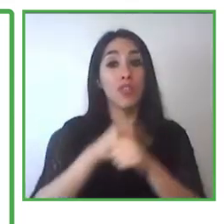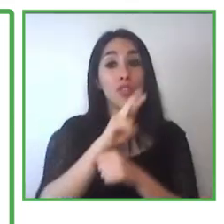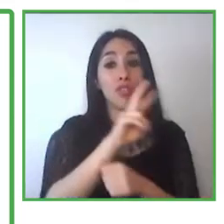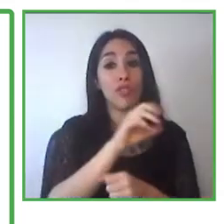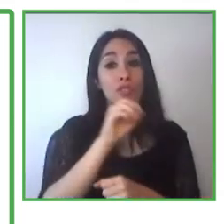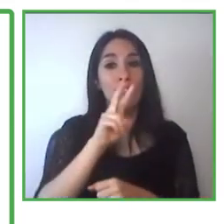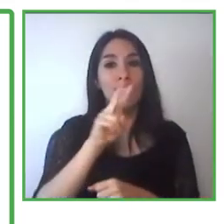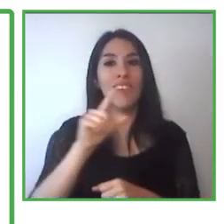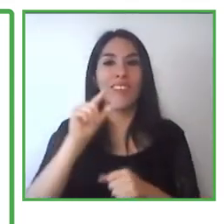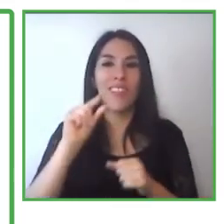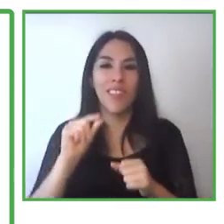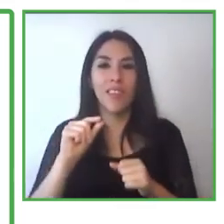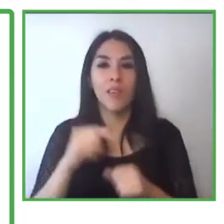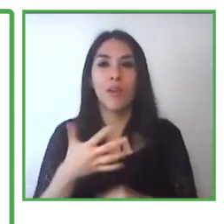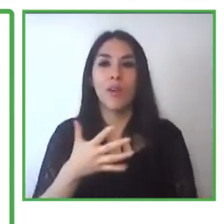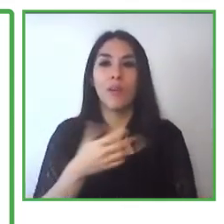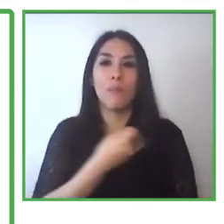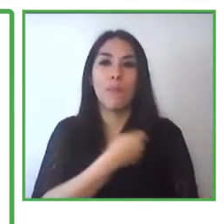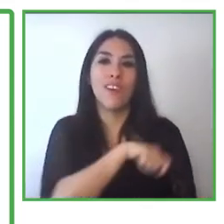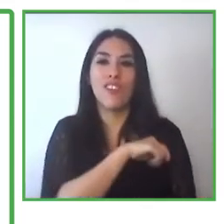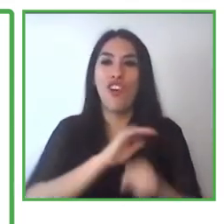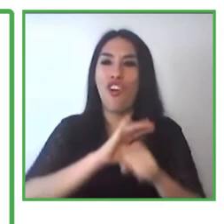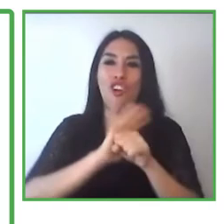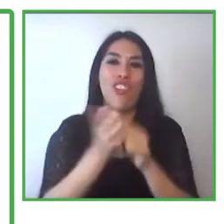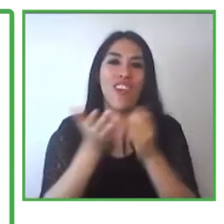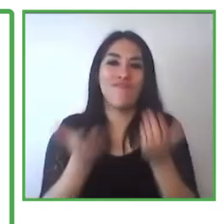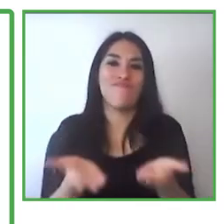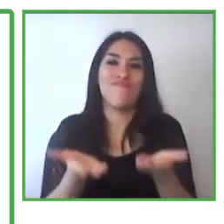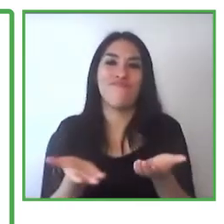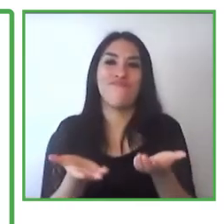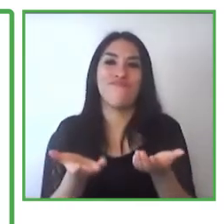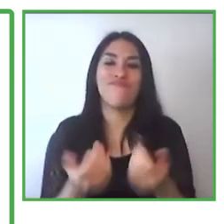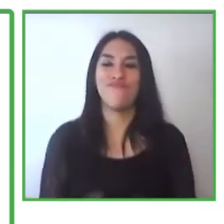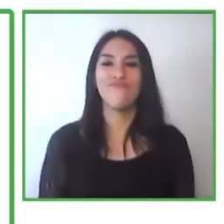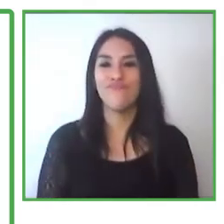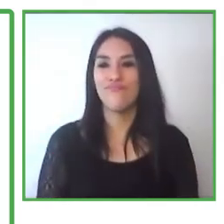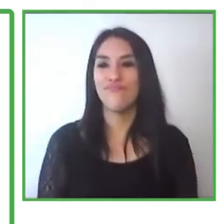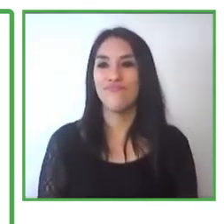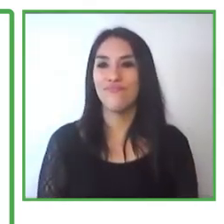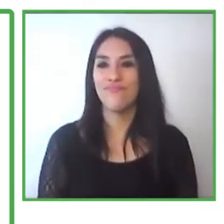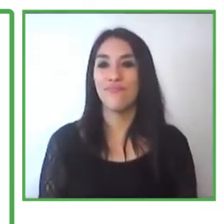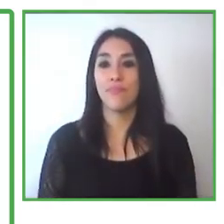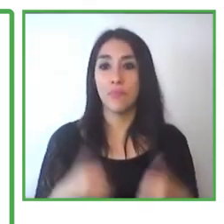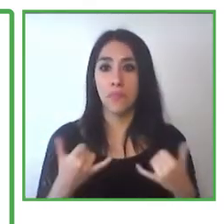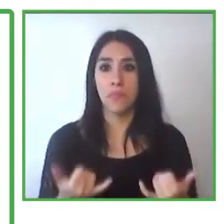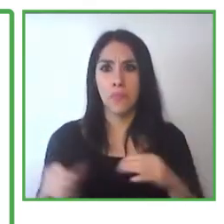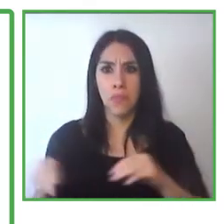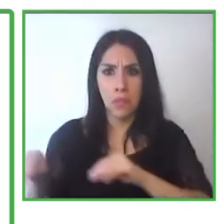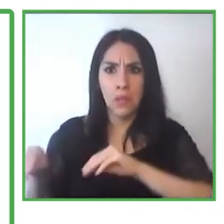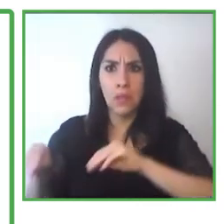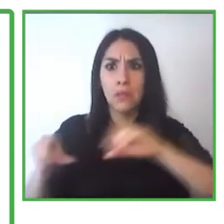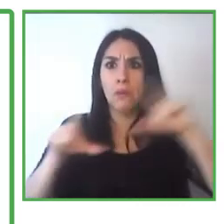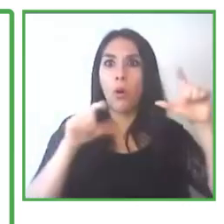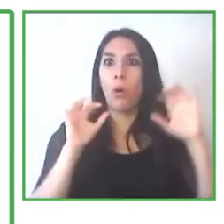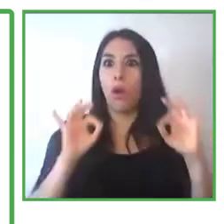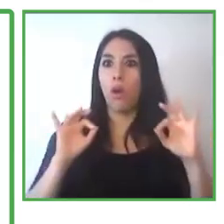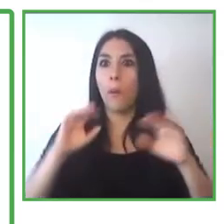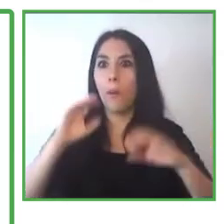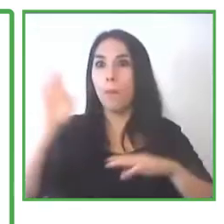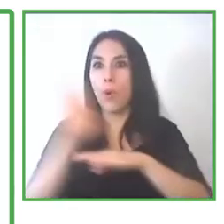pandemic. But we want to highlight that the reaction of the prospectors was optimum, because